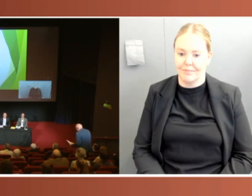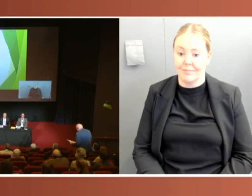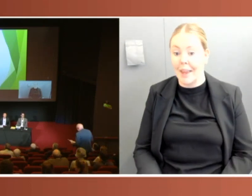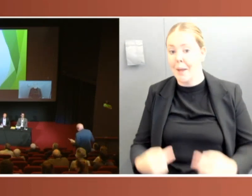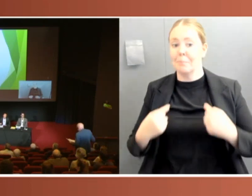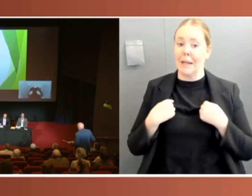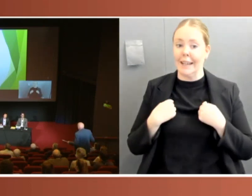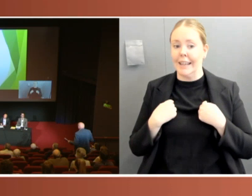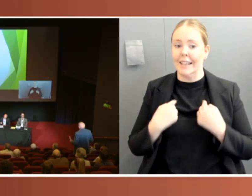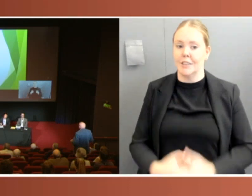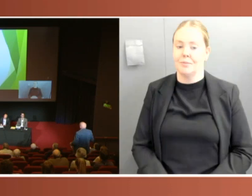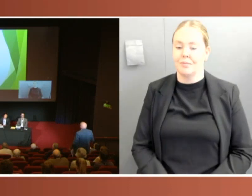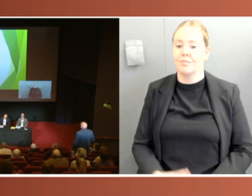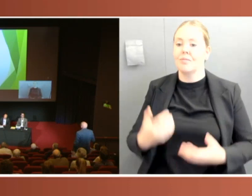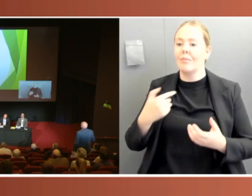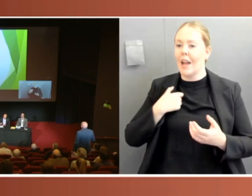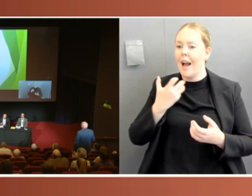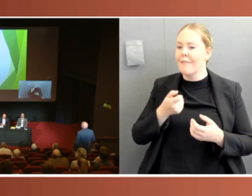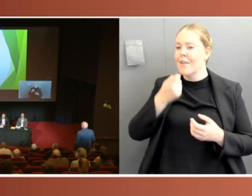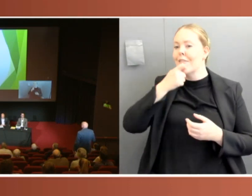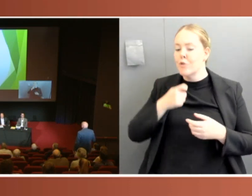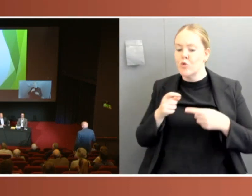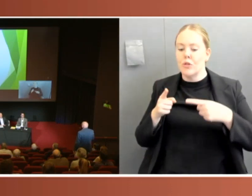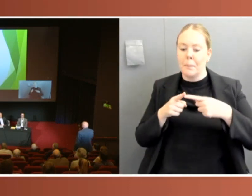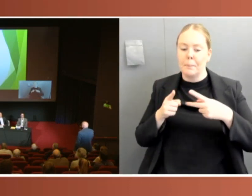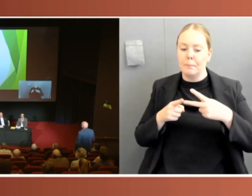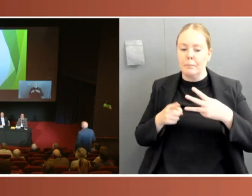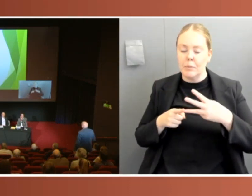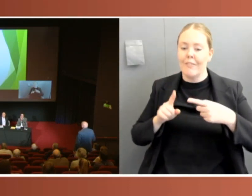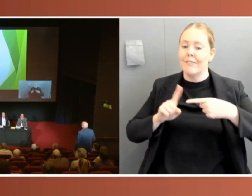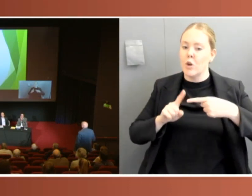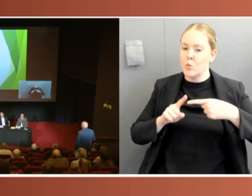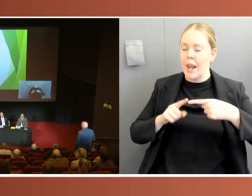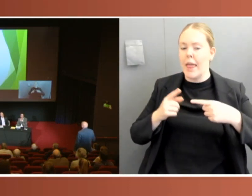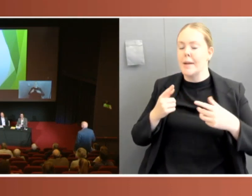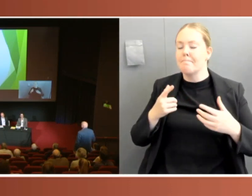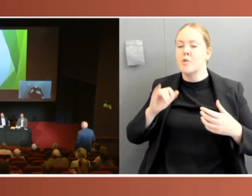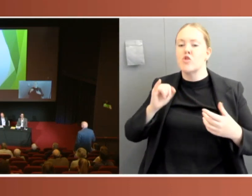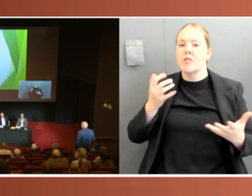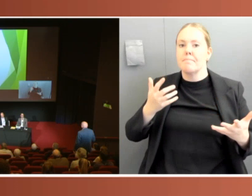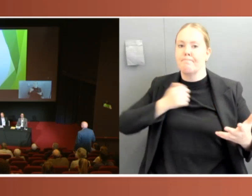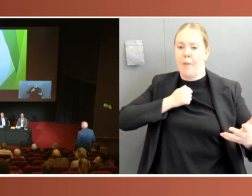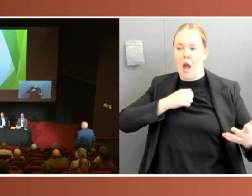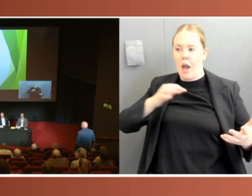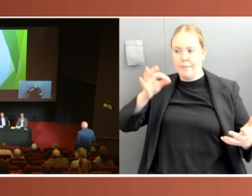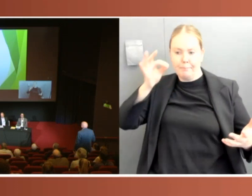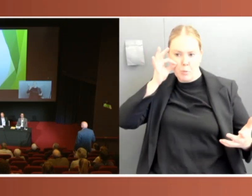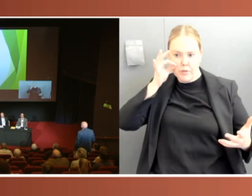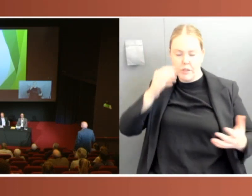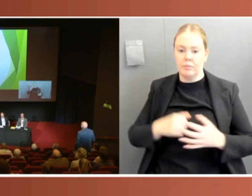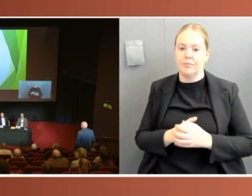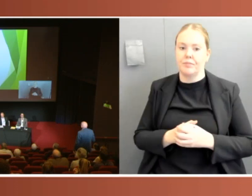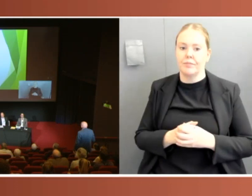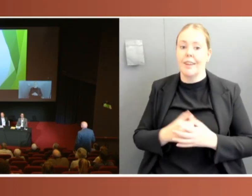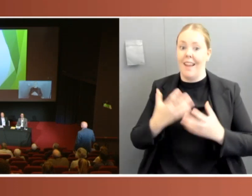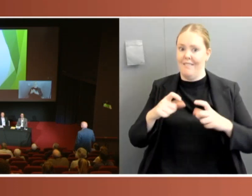Look, I have a couple of points. The first is an observation, and it's suggested by that statement up there, at times you